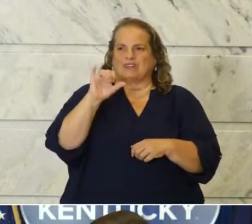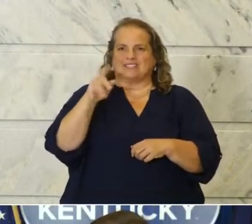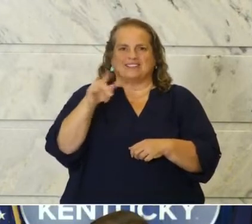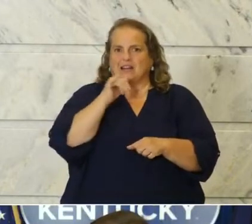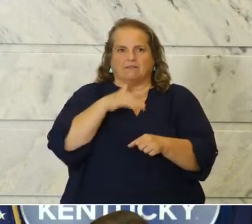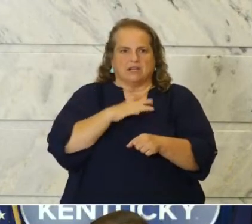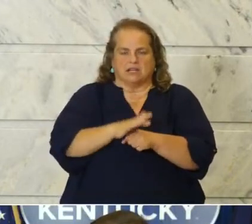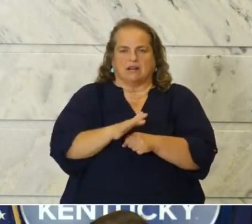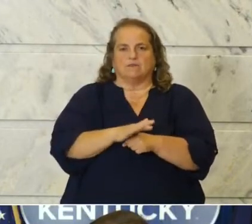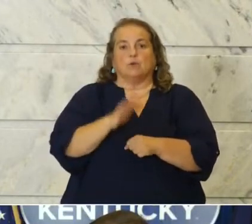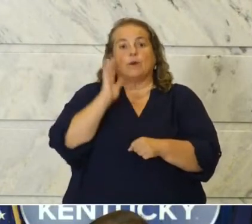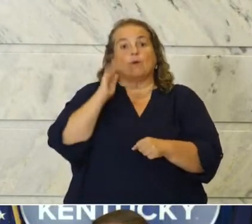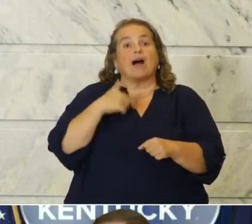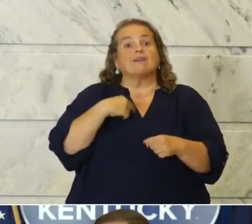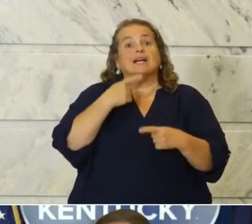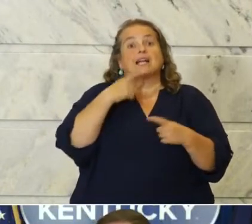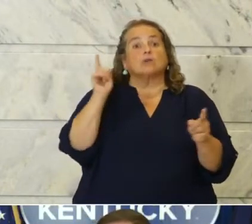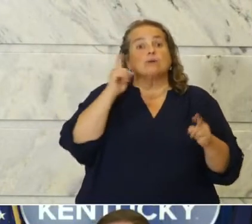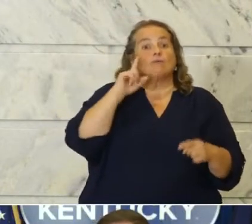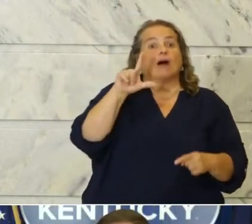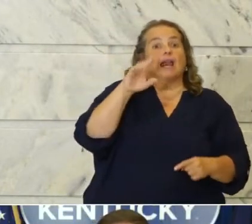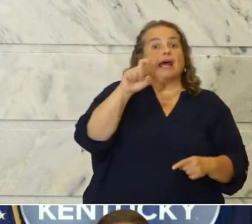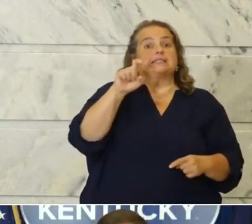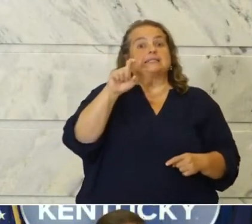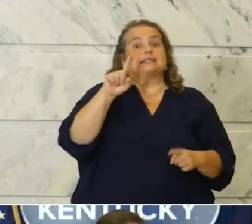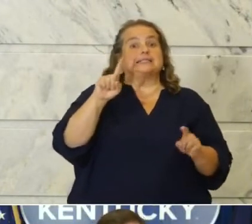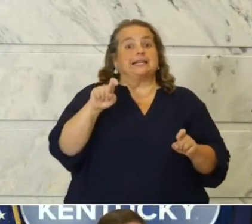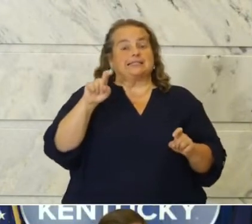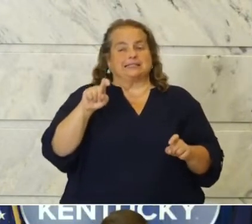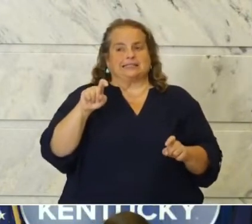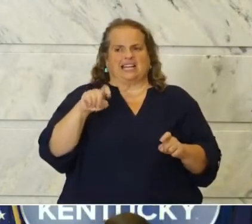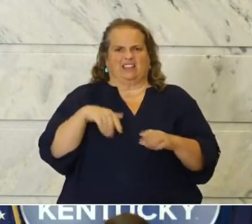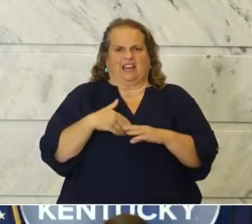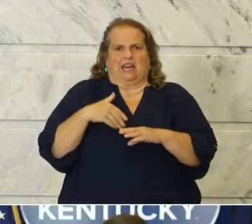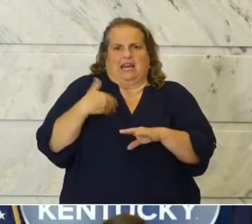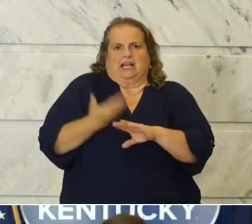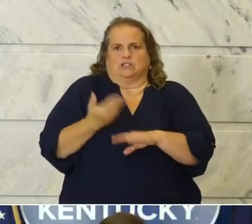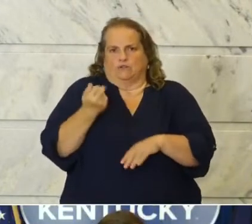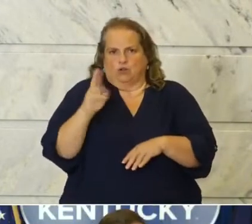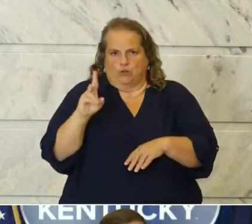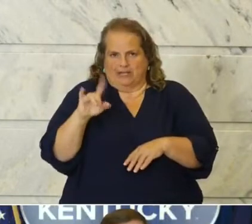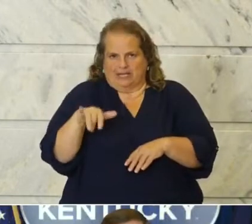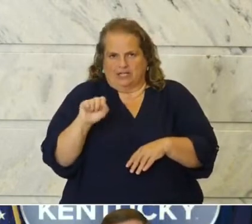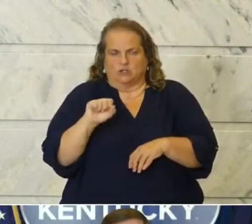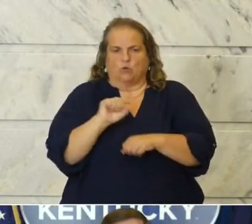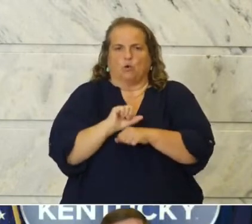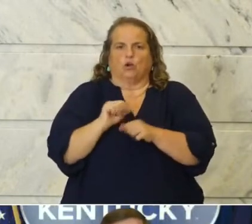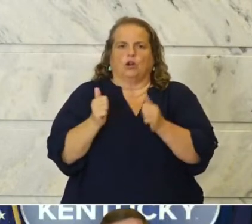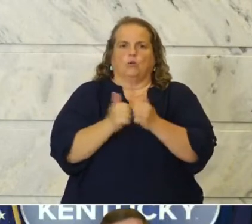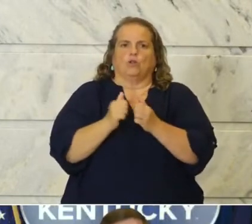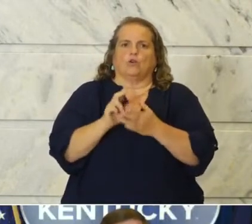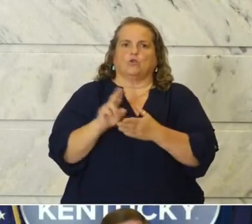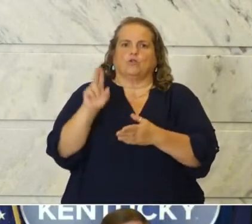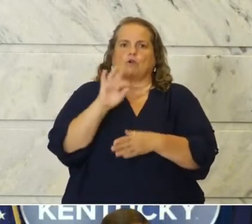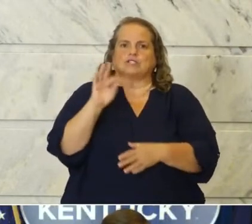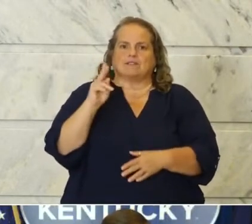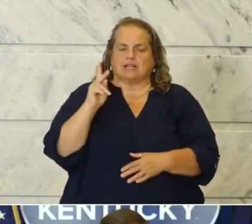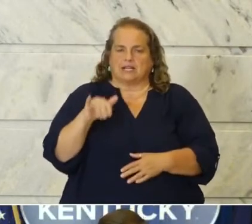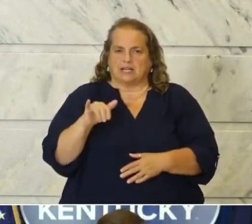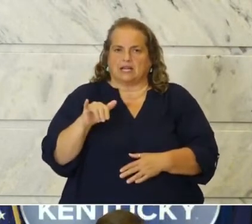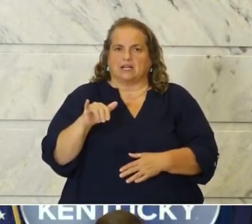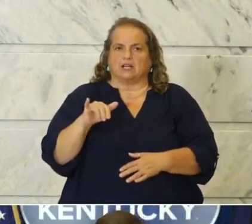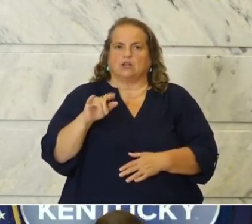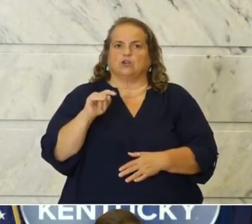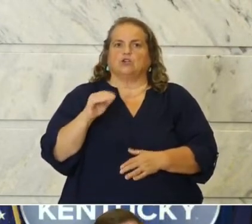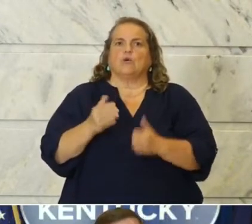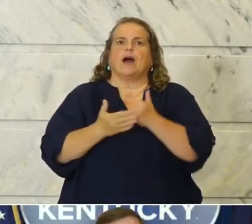announcement for Lexington testing here in the next we believe a few days working with the University of Kentucky to